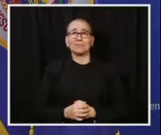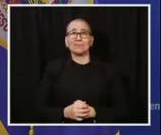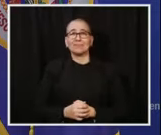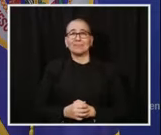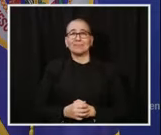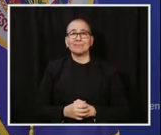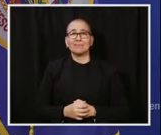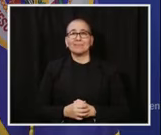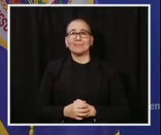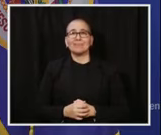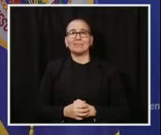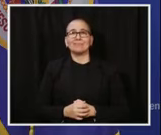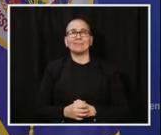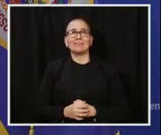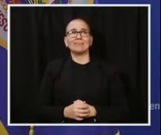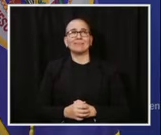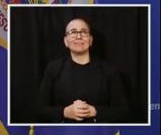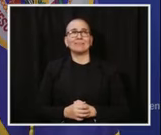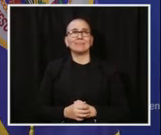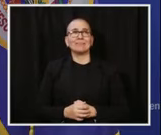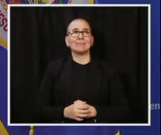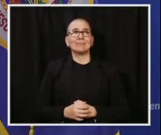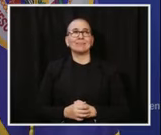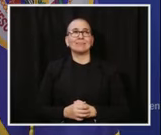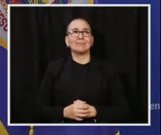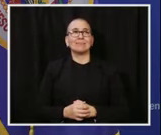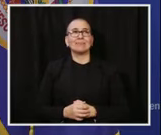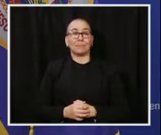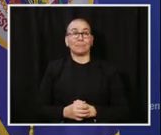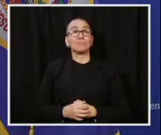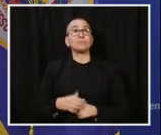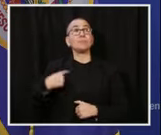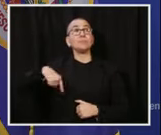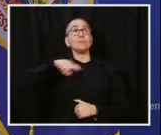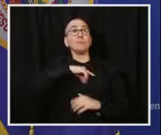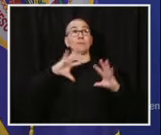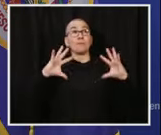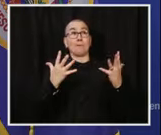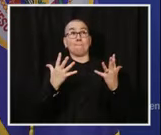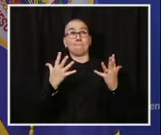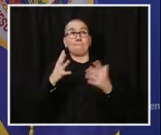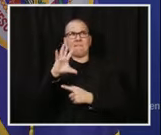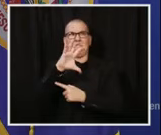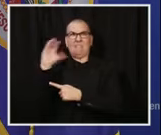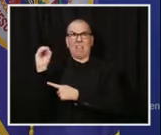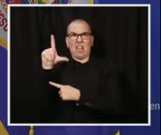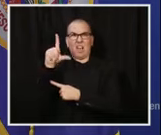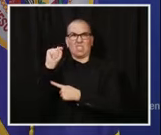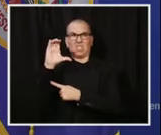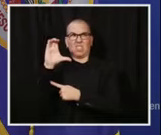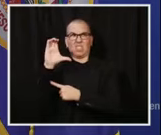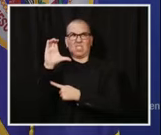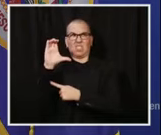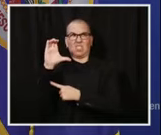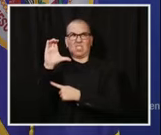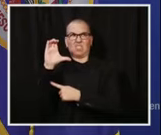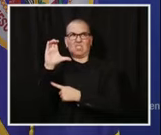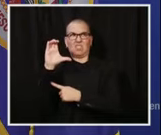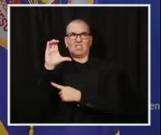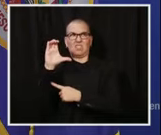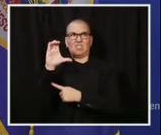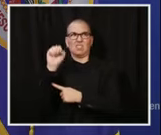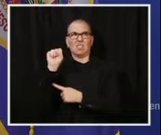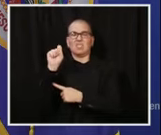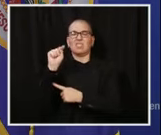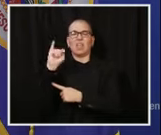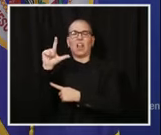locations, skilled nursing facilities, and assisted livings across the state of Minnesota, from International Falls to Stillwater to St. James, Minnesota. Our